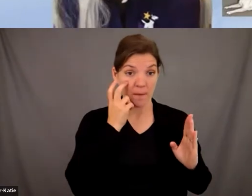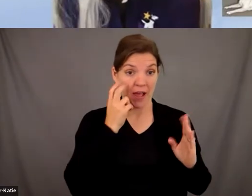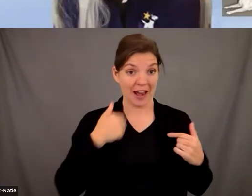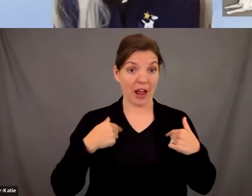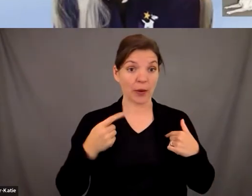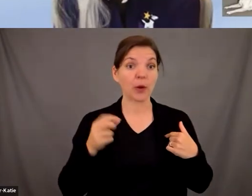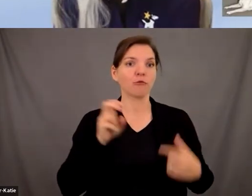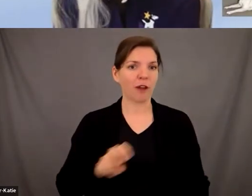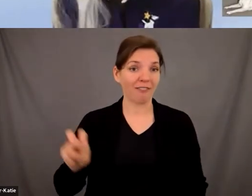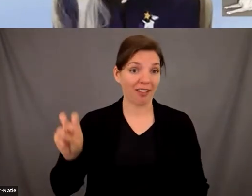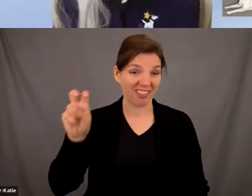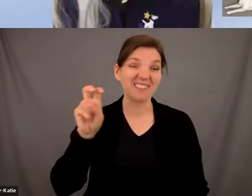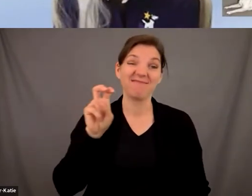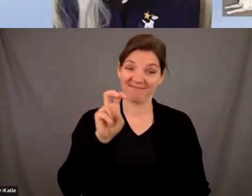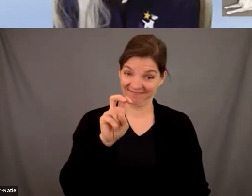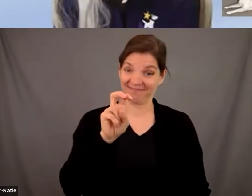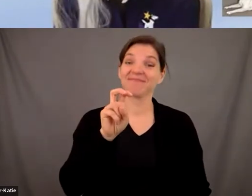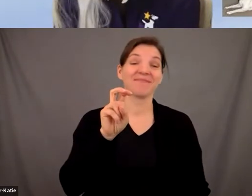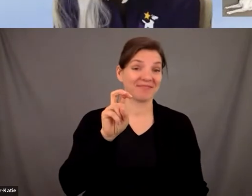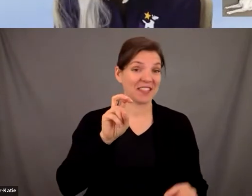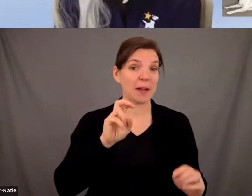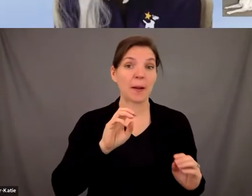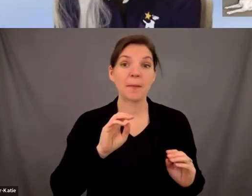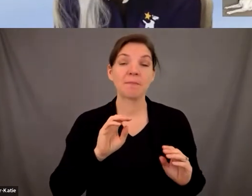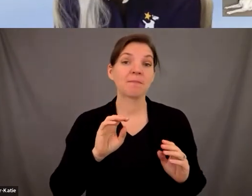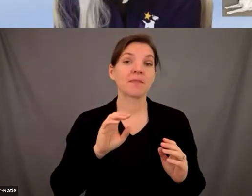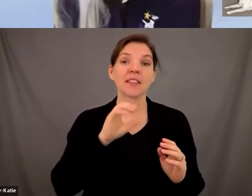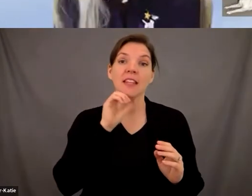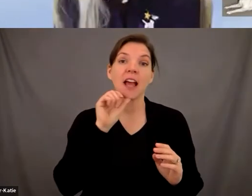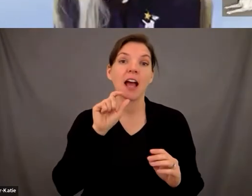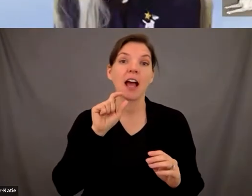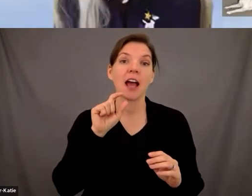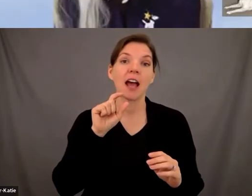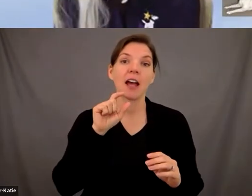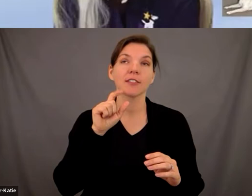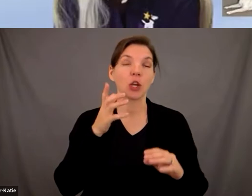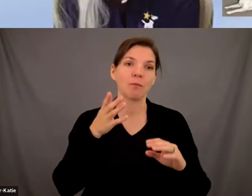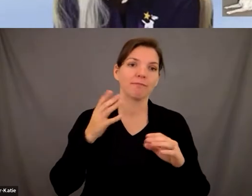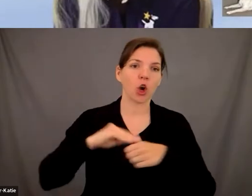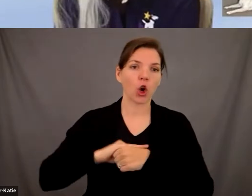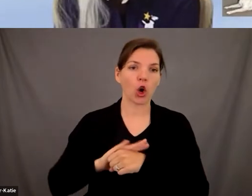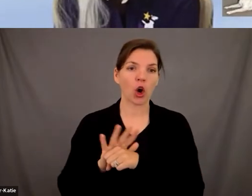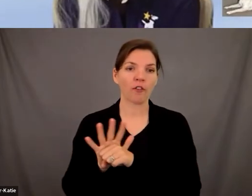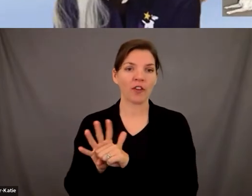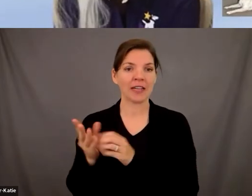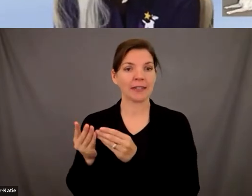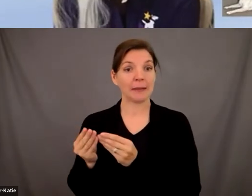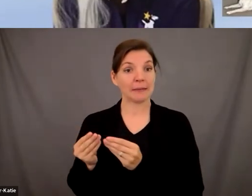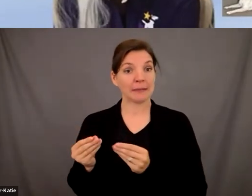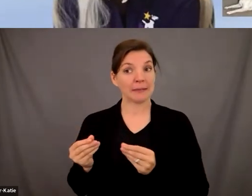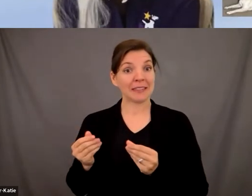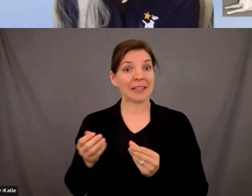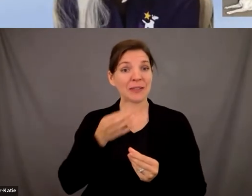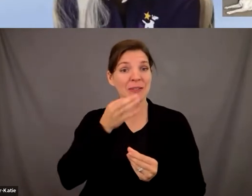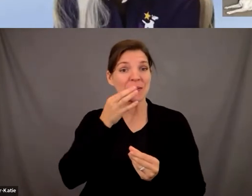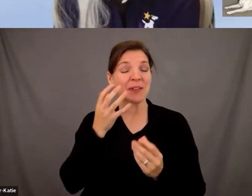so i've i as as we kind of move beyond like this this post pandemic era um i'm really looking forward to traveling to